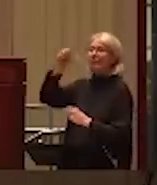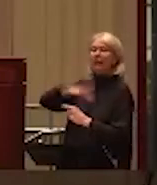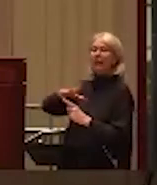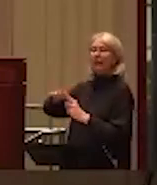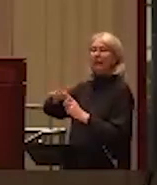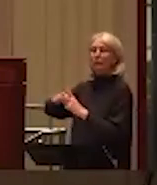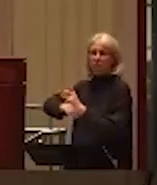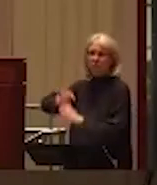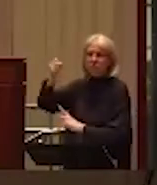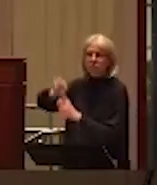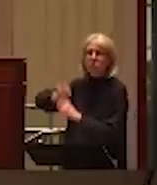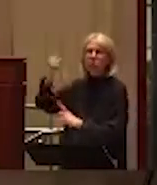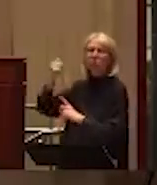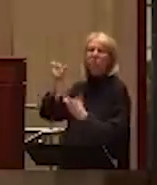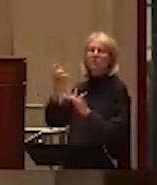revenge?